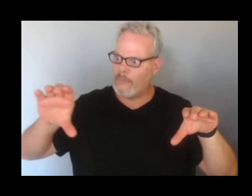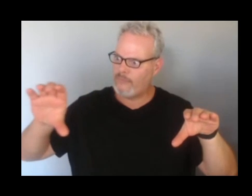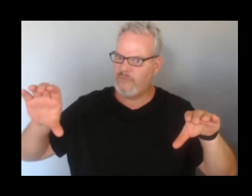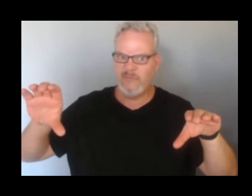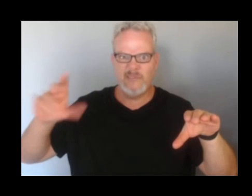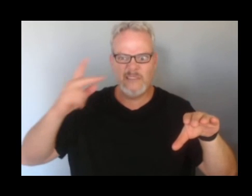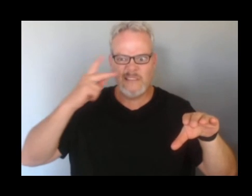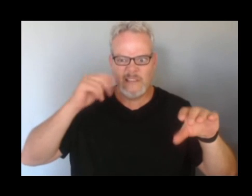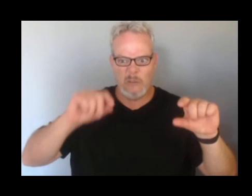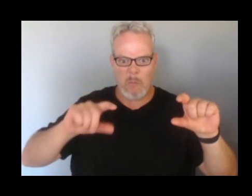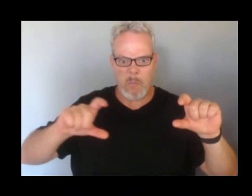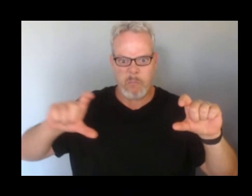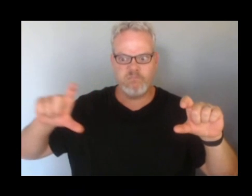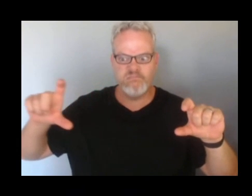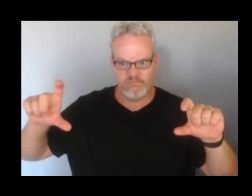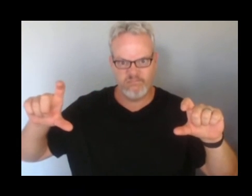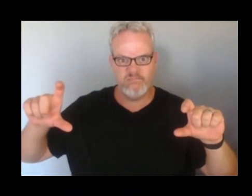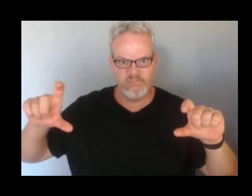the east here.